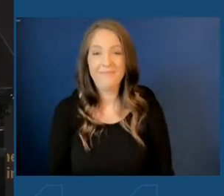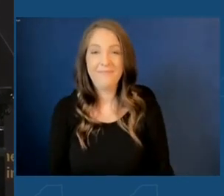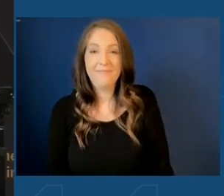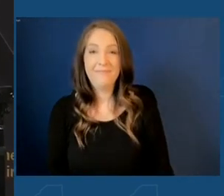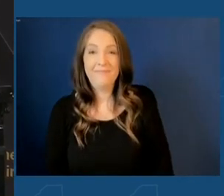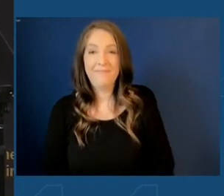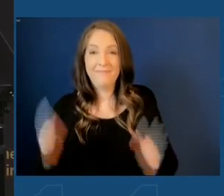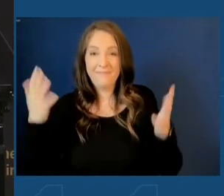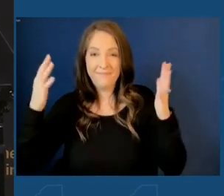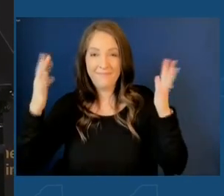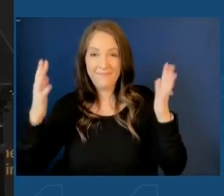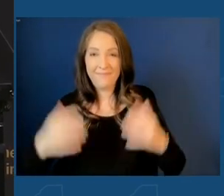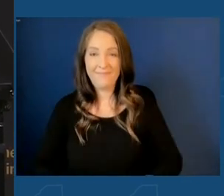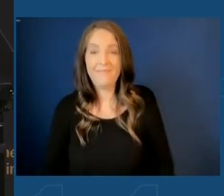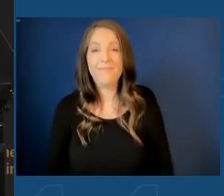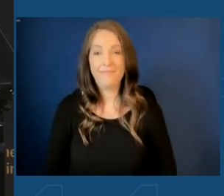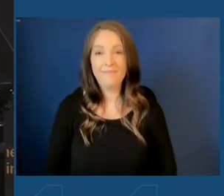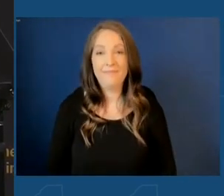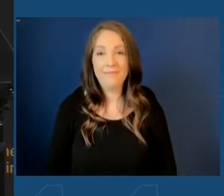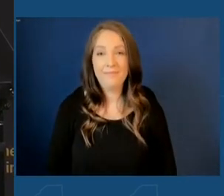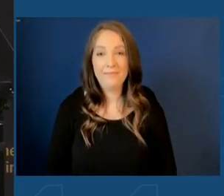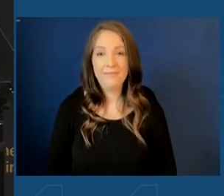Let me take this over. Yeah, put that down.